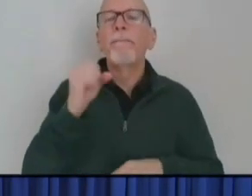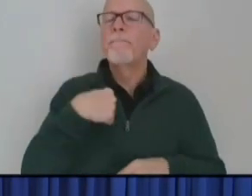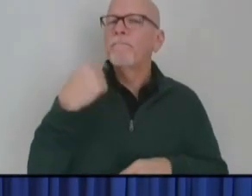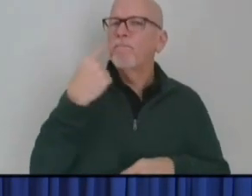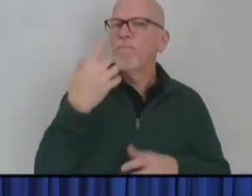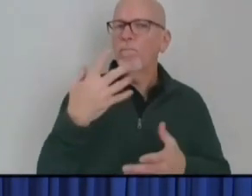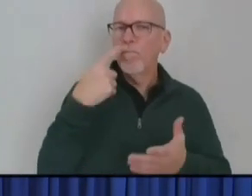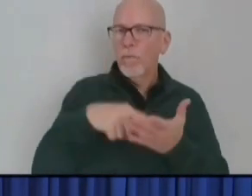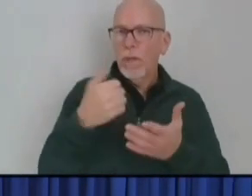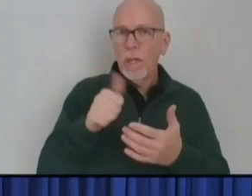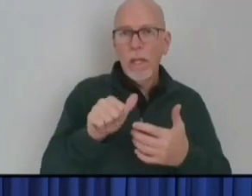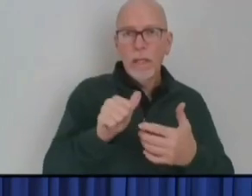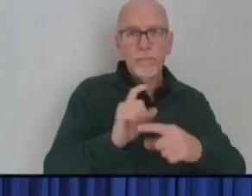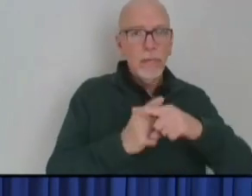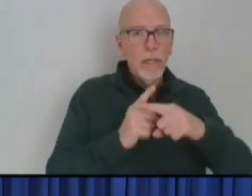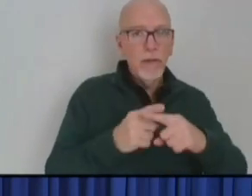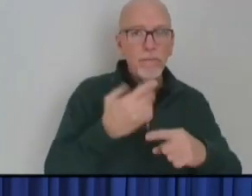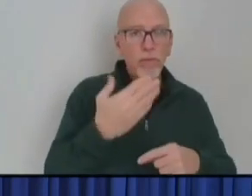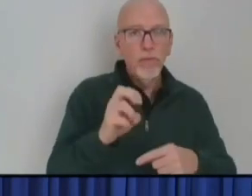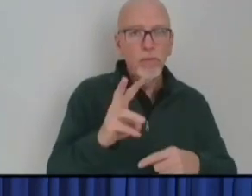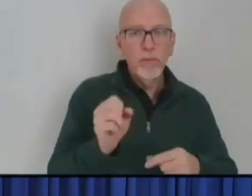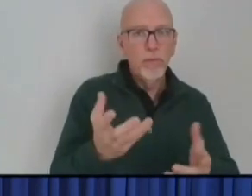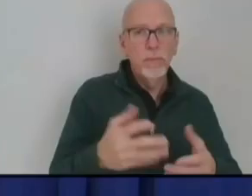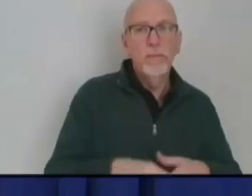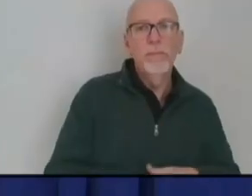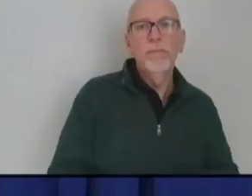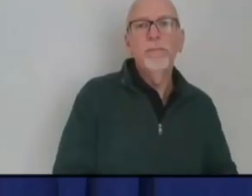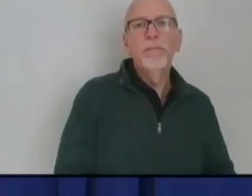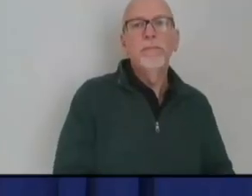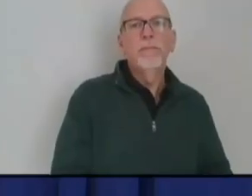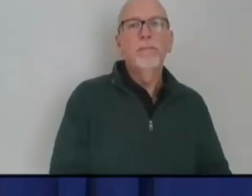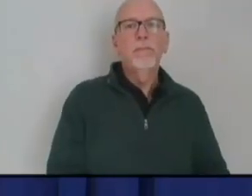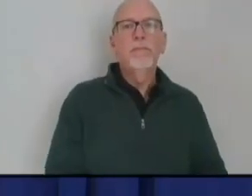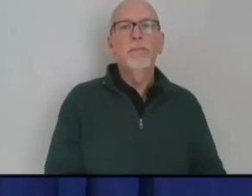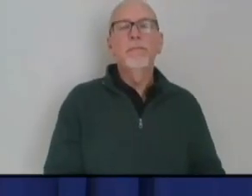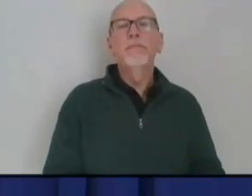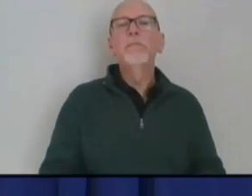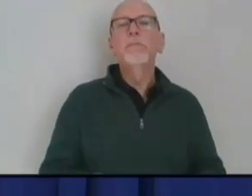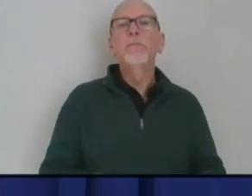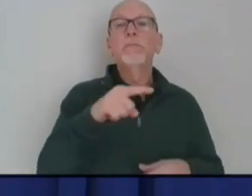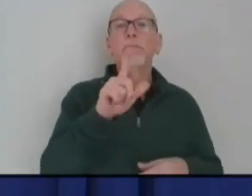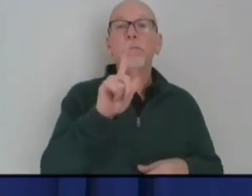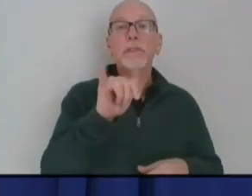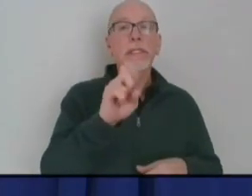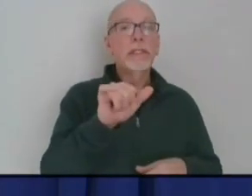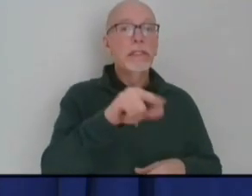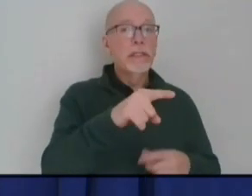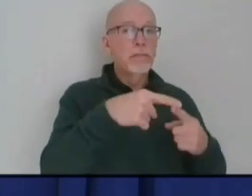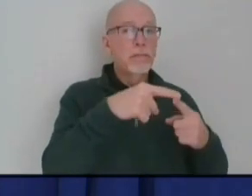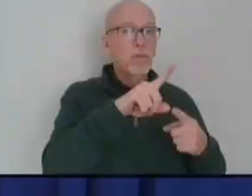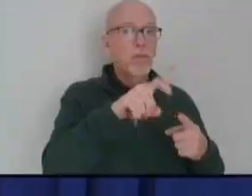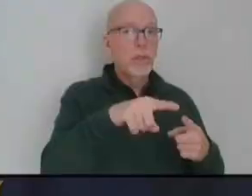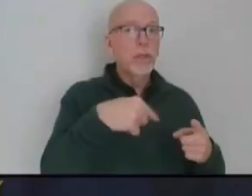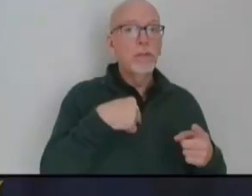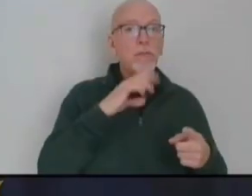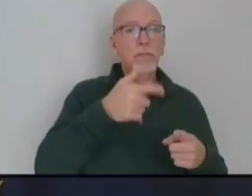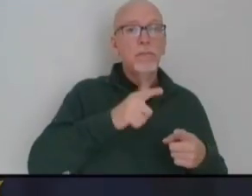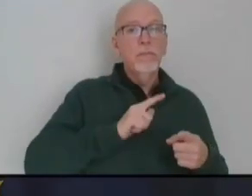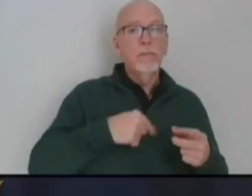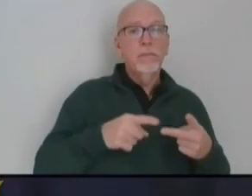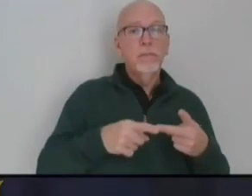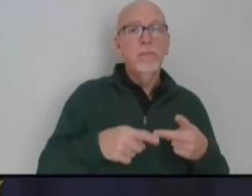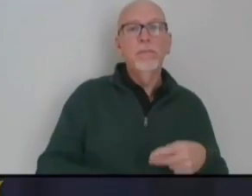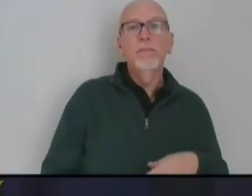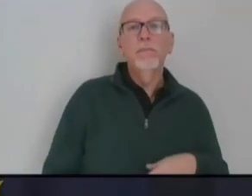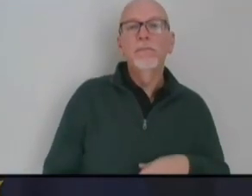seeing some positives in that metric. Lindsay, do you want to take that first vaccine question and I'll follow up with the hospitalizations? Yes,